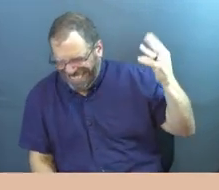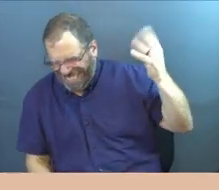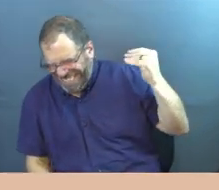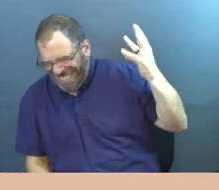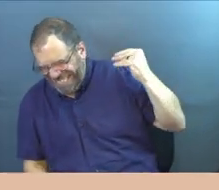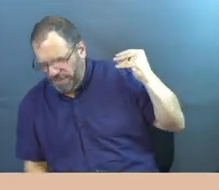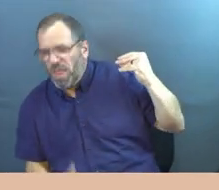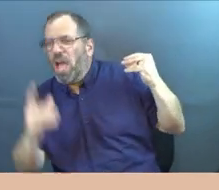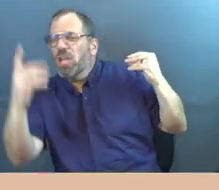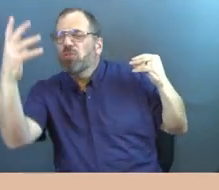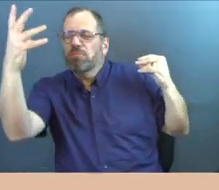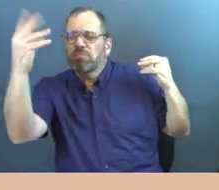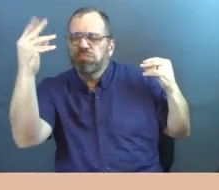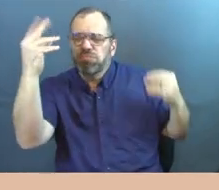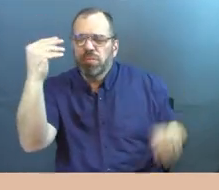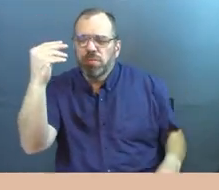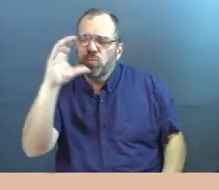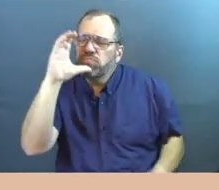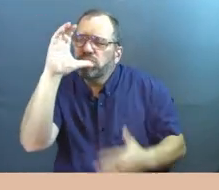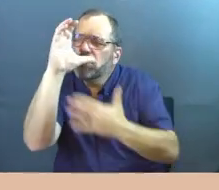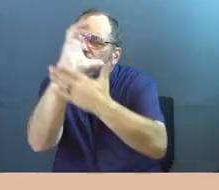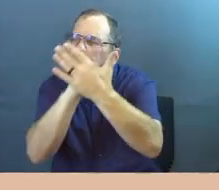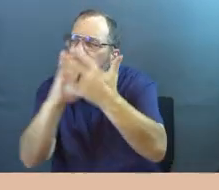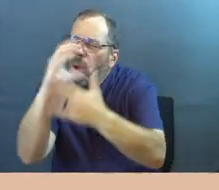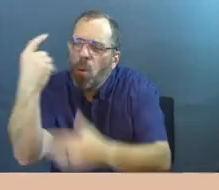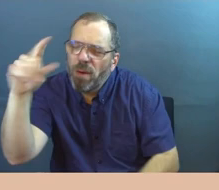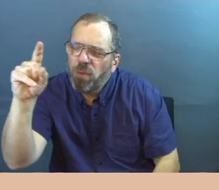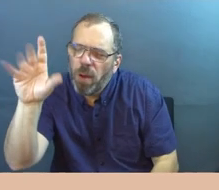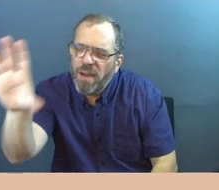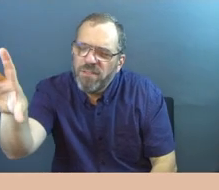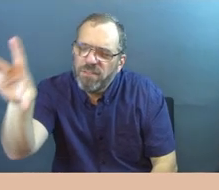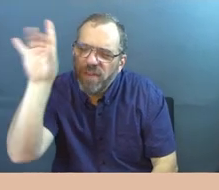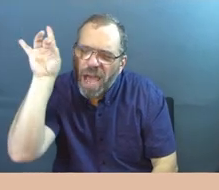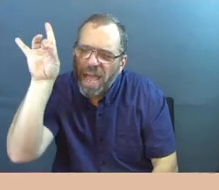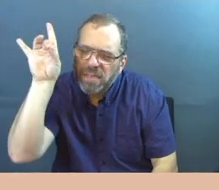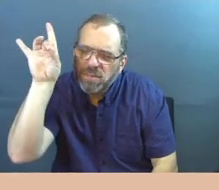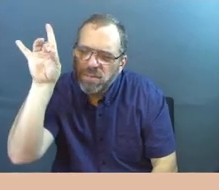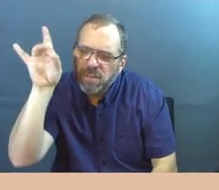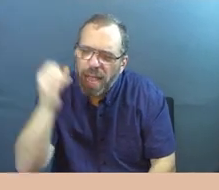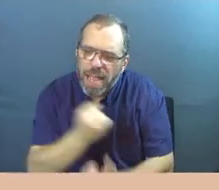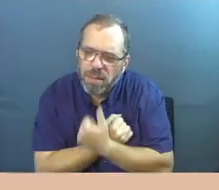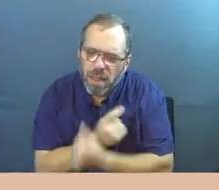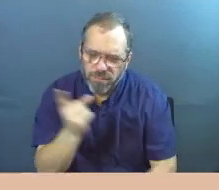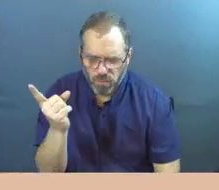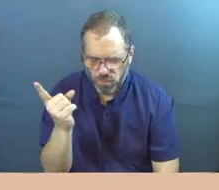You've decided to turn us into seekers so that we could find you, so that we could love you.